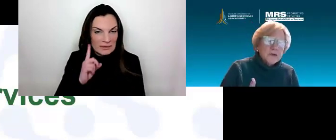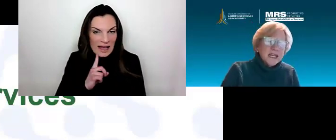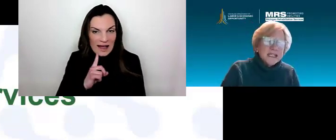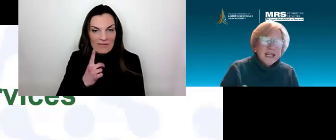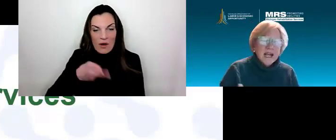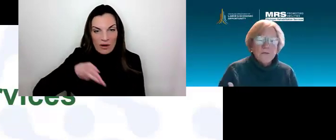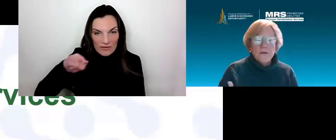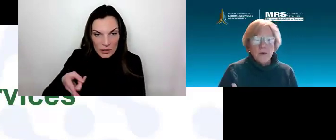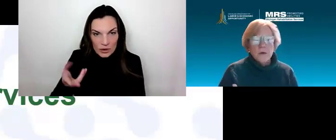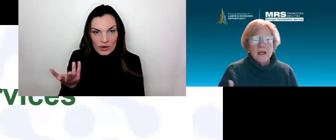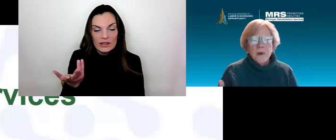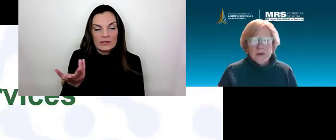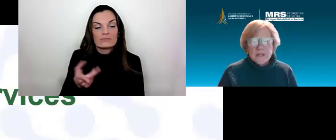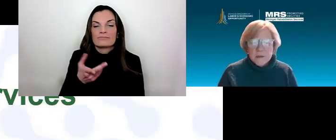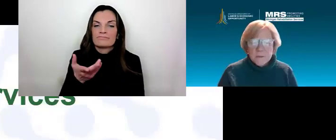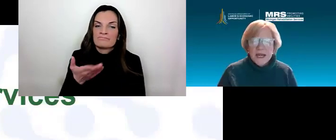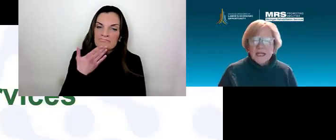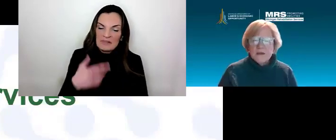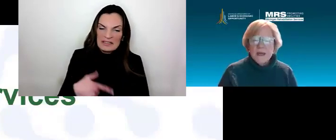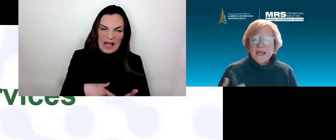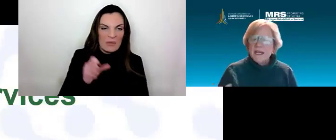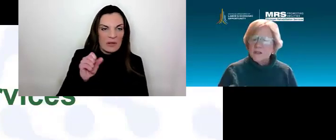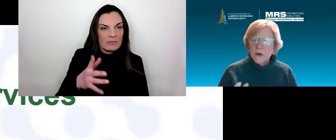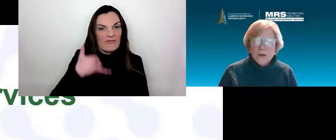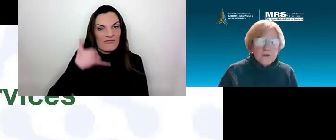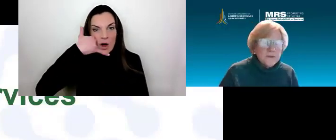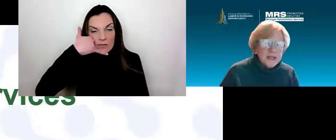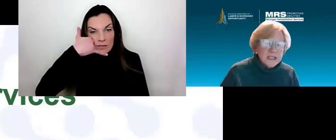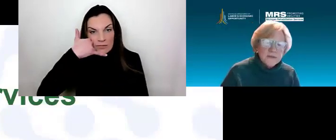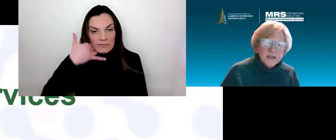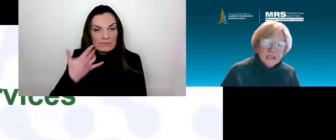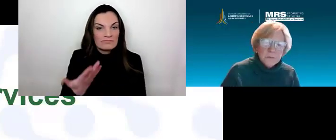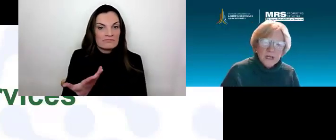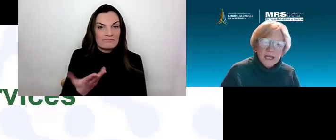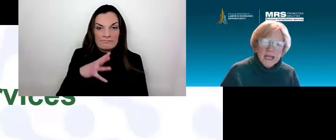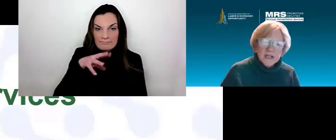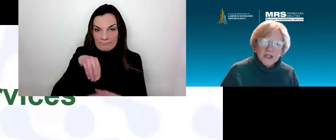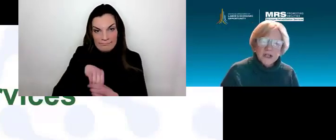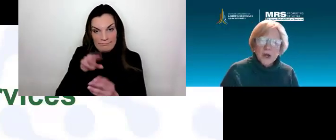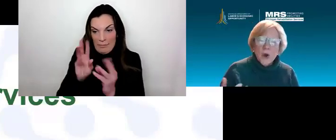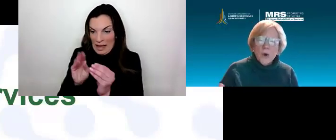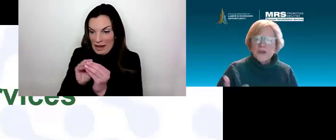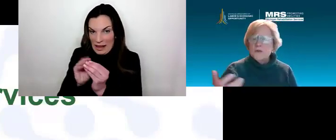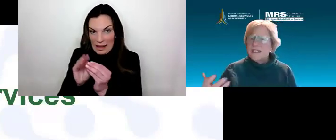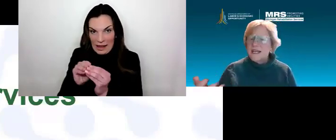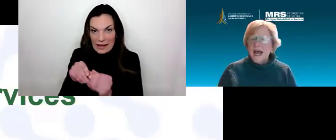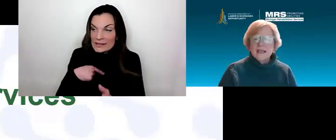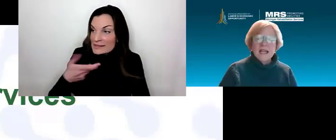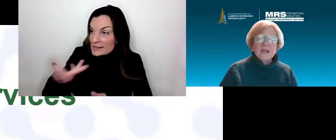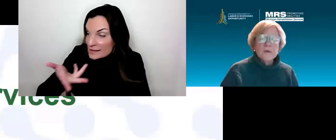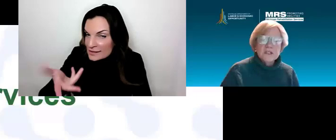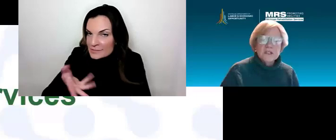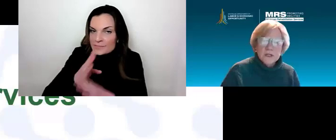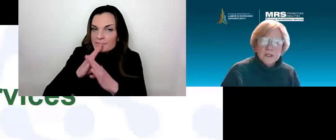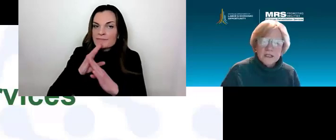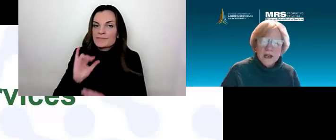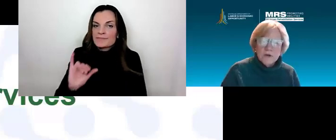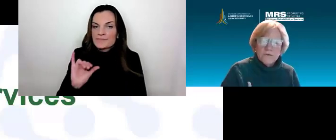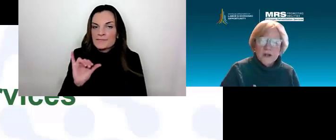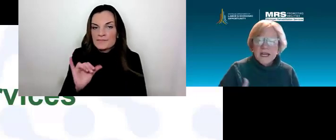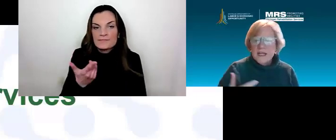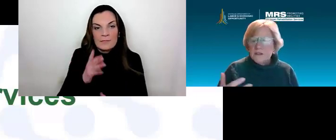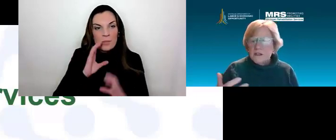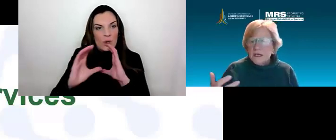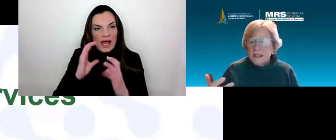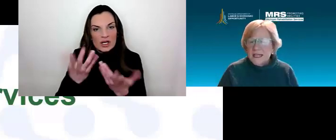using a telephone, participating in meetings or other face-to-face communication, or using online resources